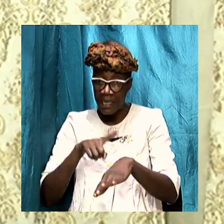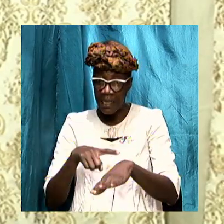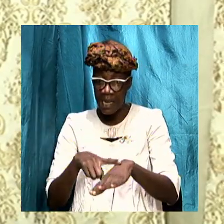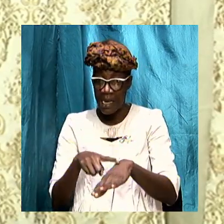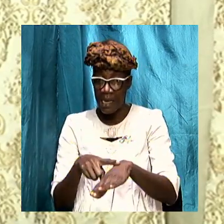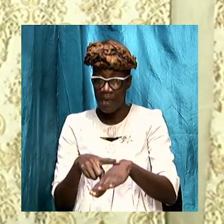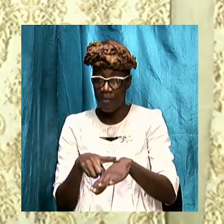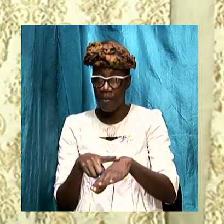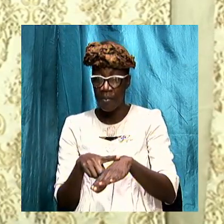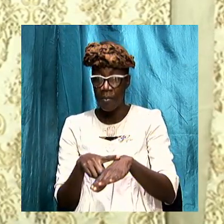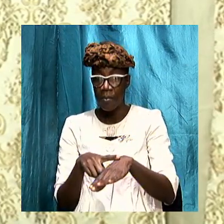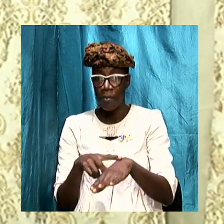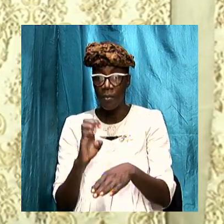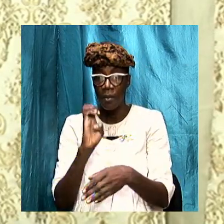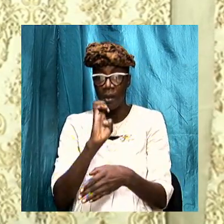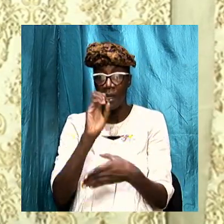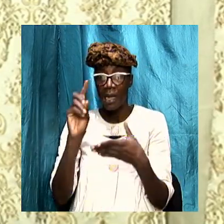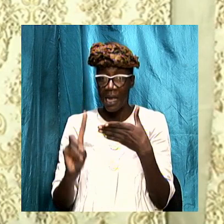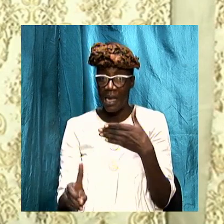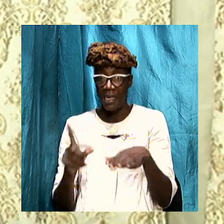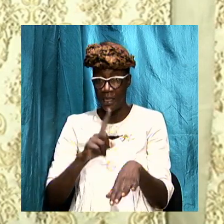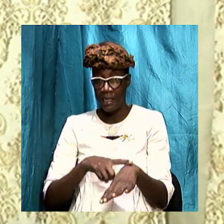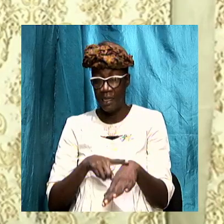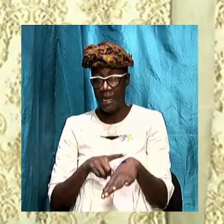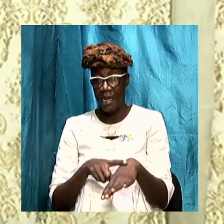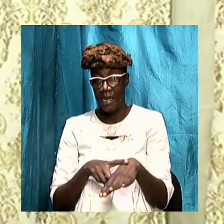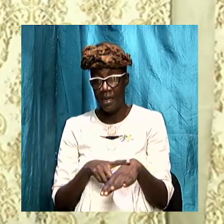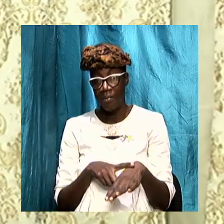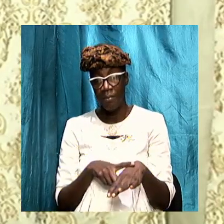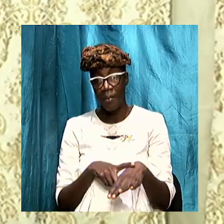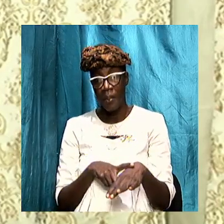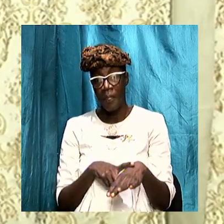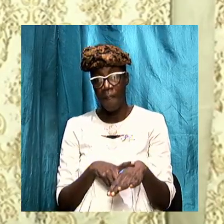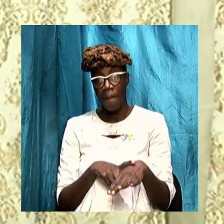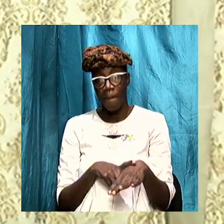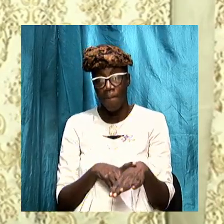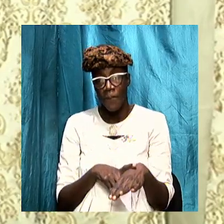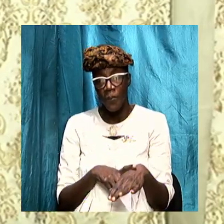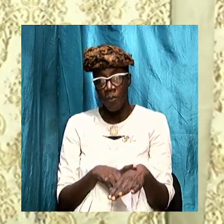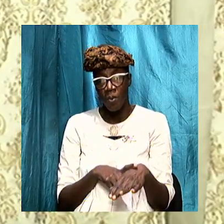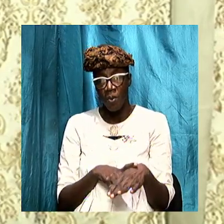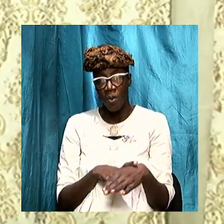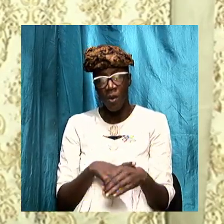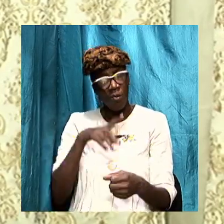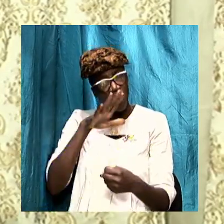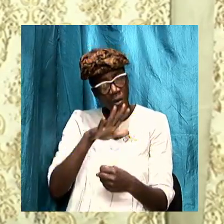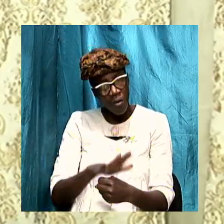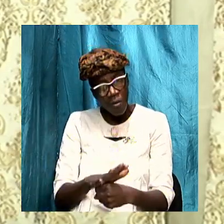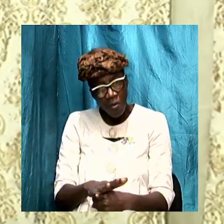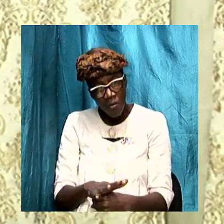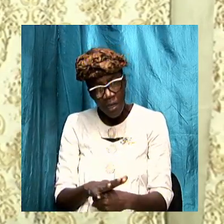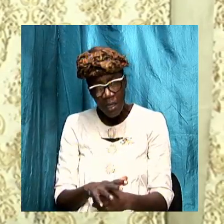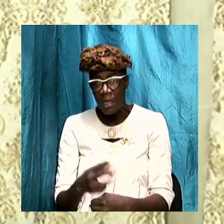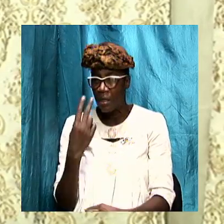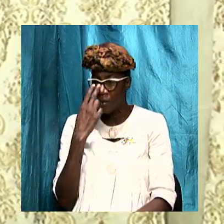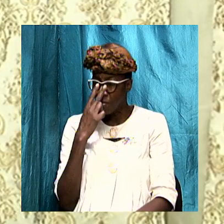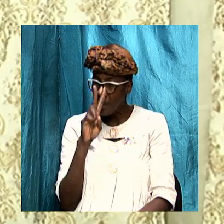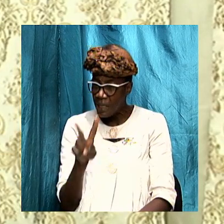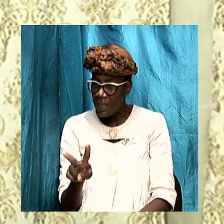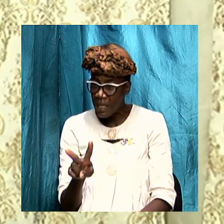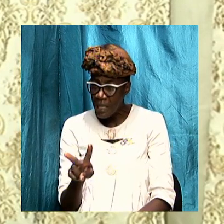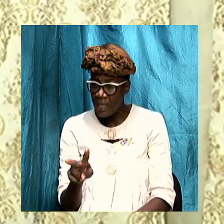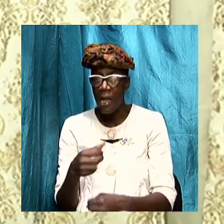end times in light of the pandemic as we see has